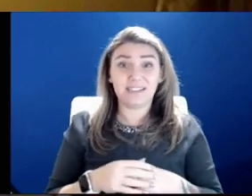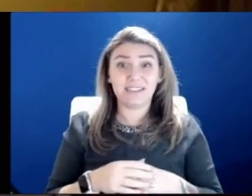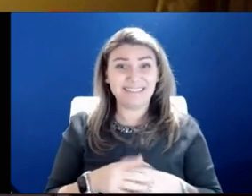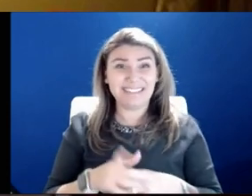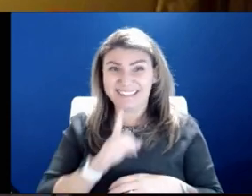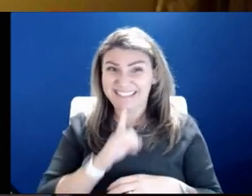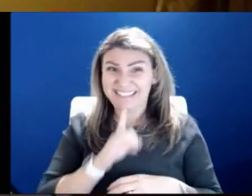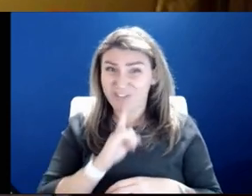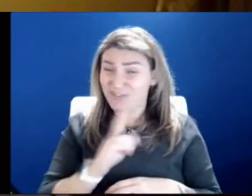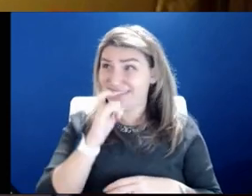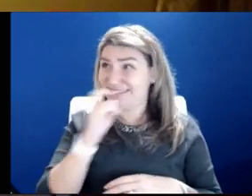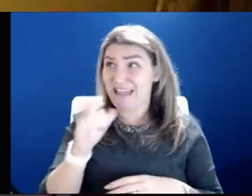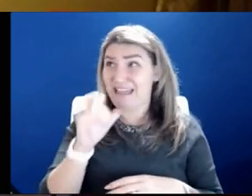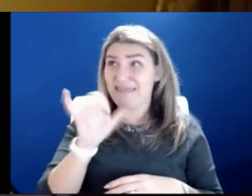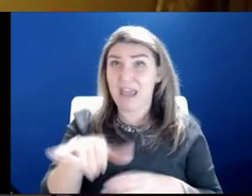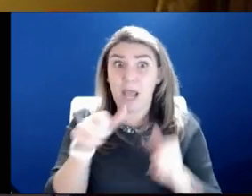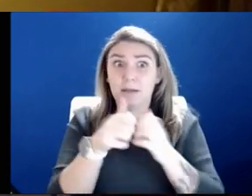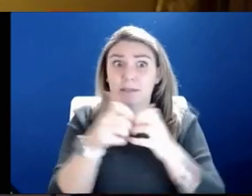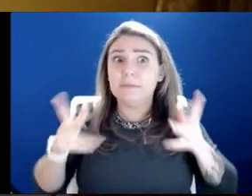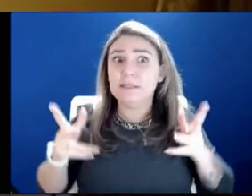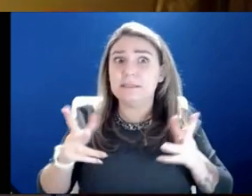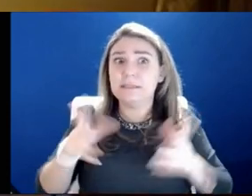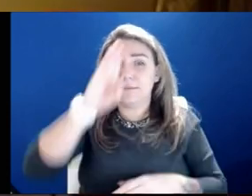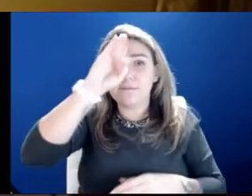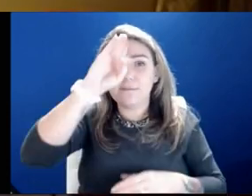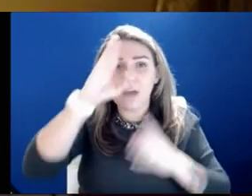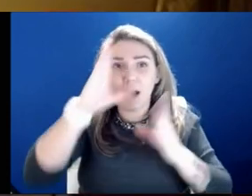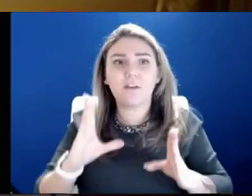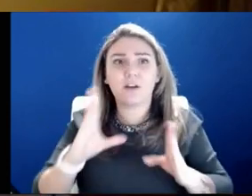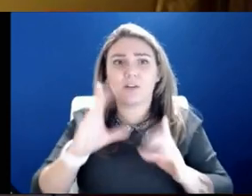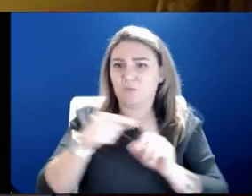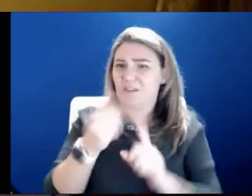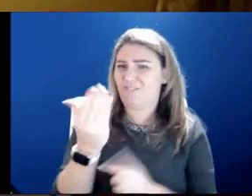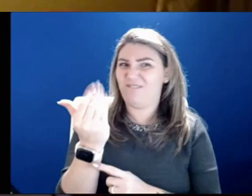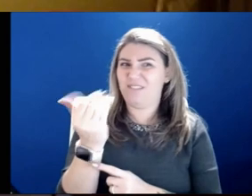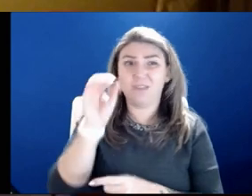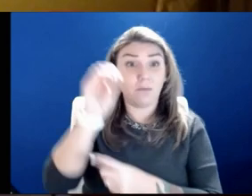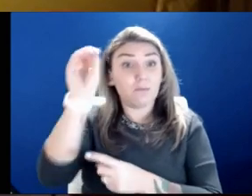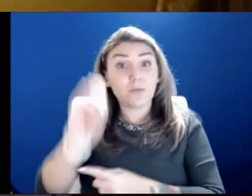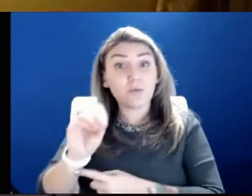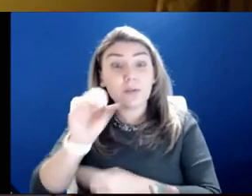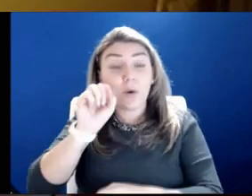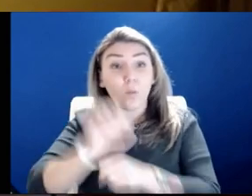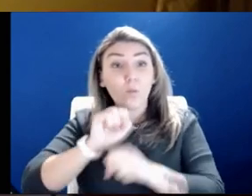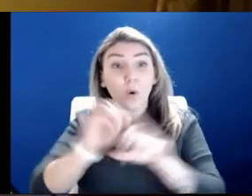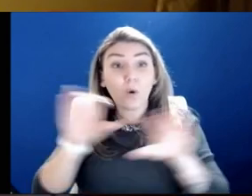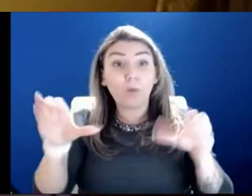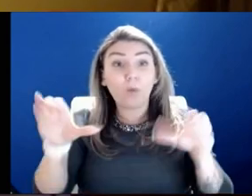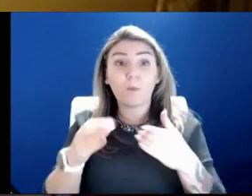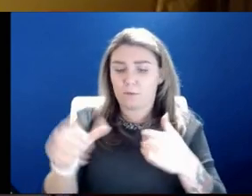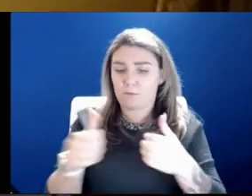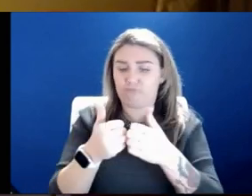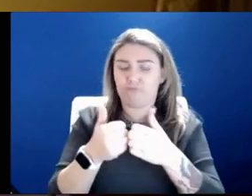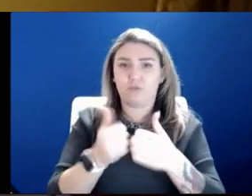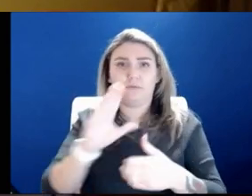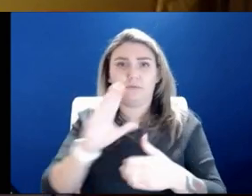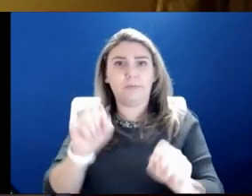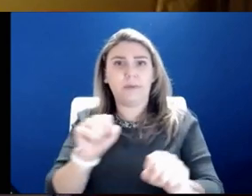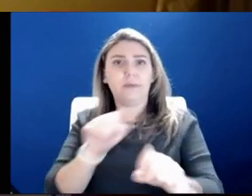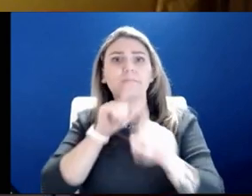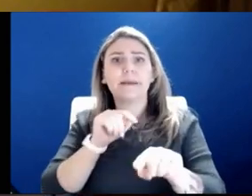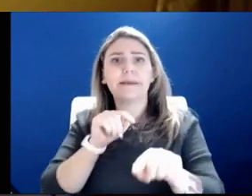that many firefighters. And so when you're looking at 15% of the workforce, that starts to challenge your ability to respond to 911